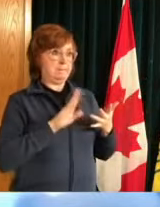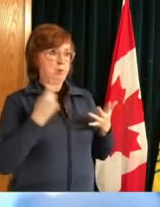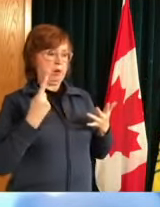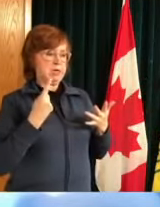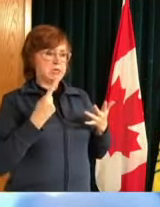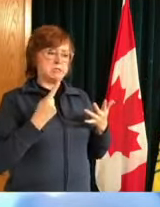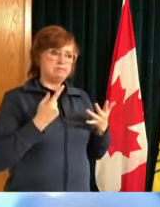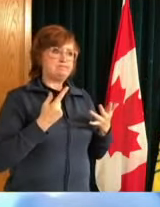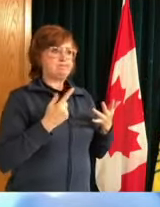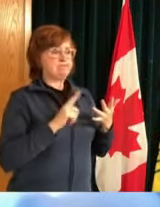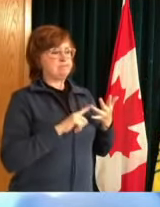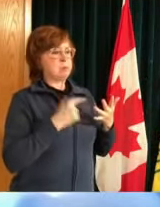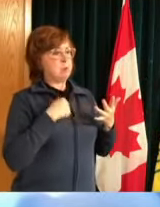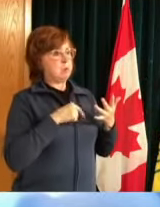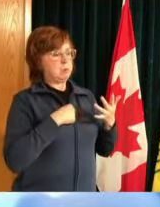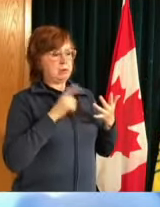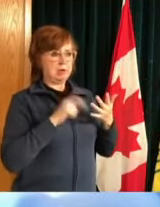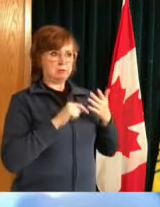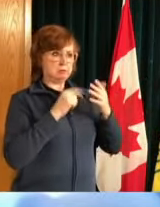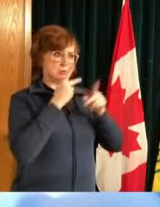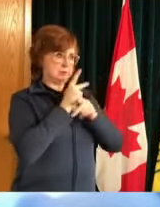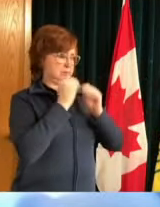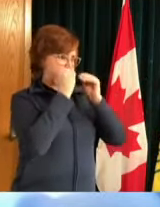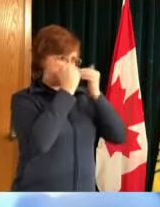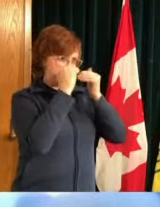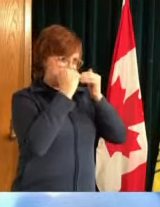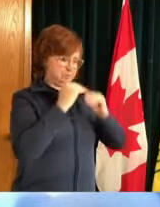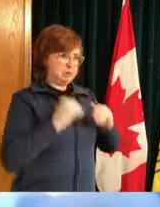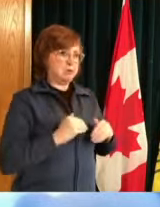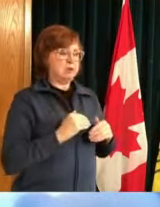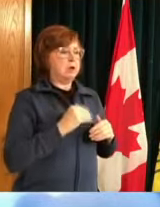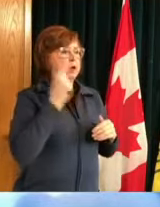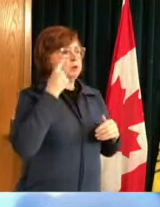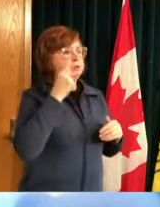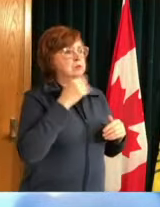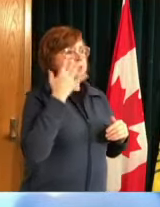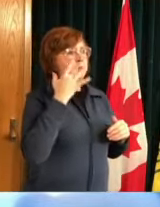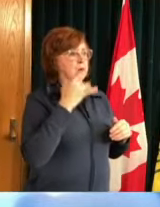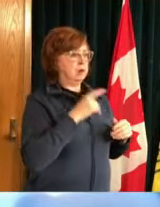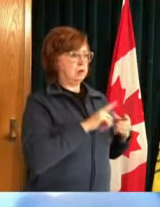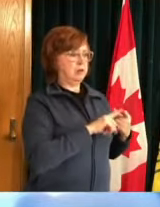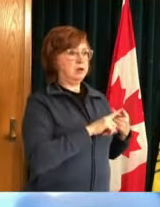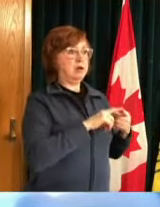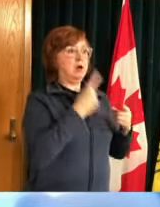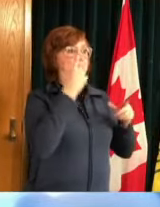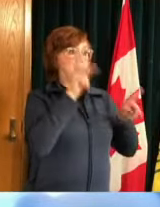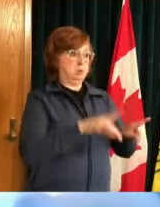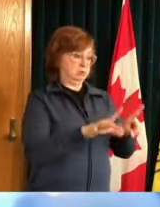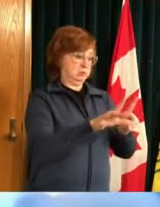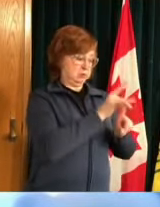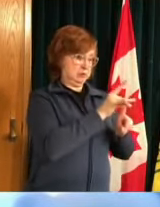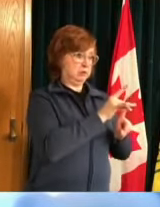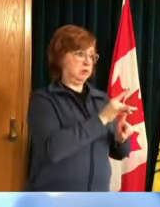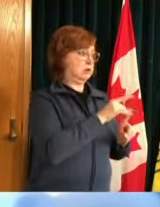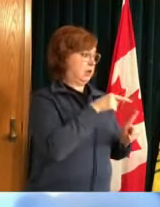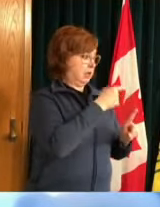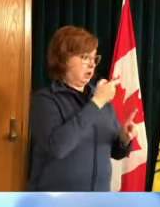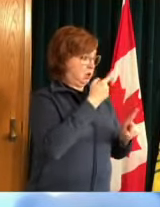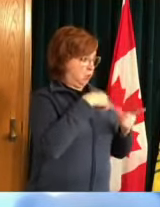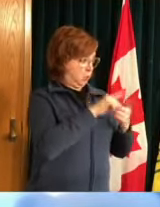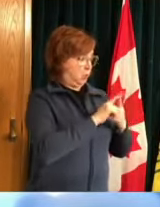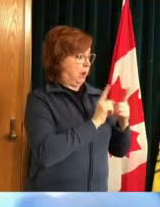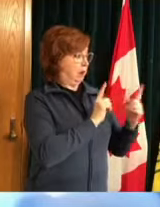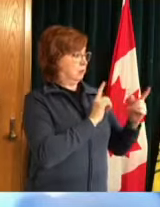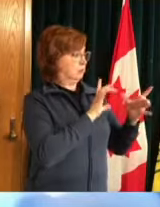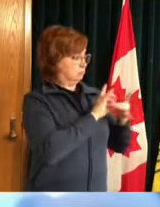some cases may extend to 24 days because your 14 days start from the last day of your contact with an infectious case which in case of a